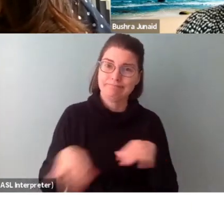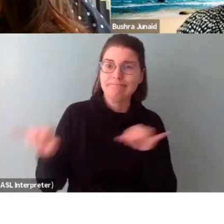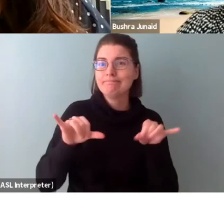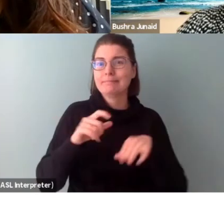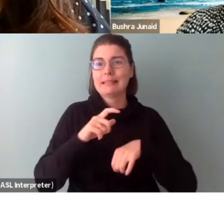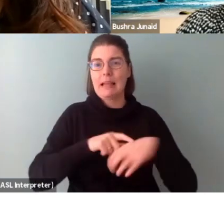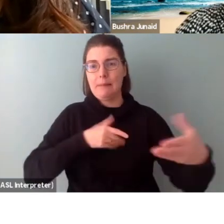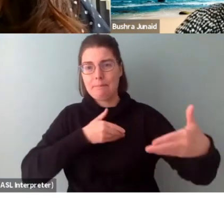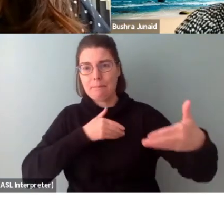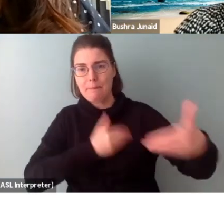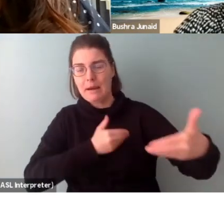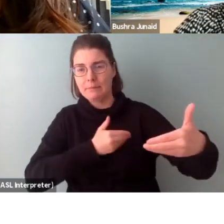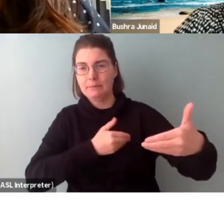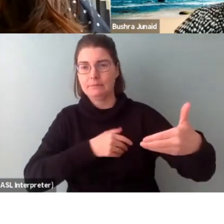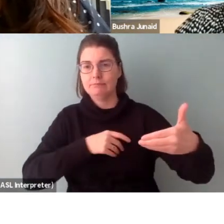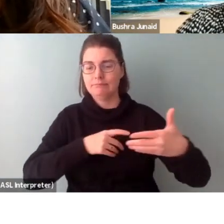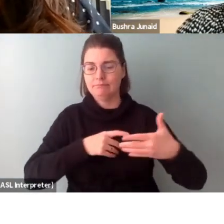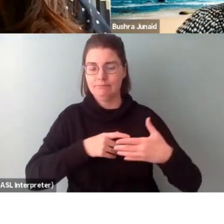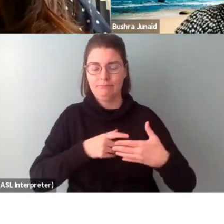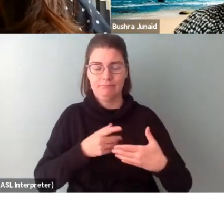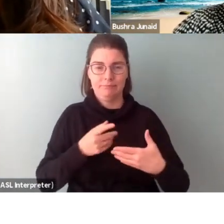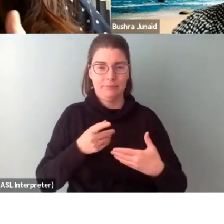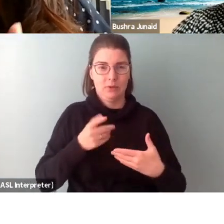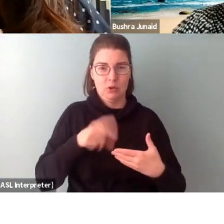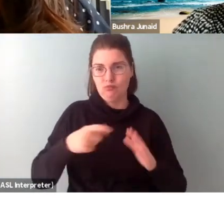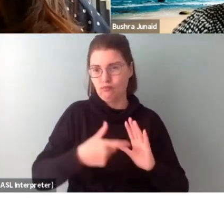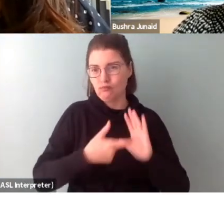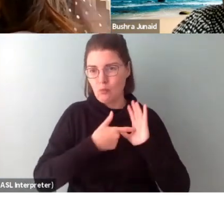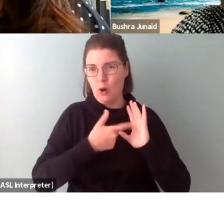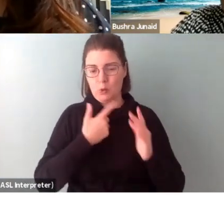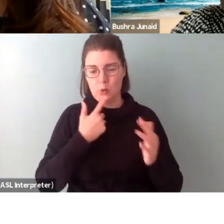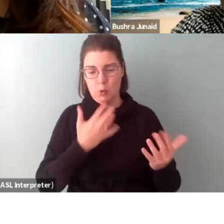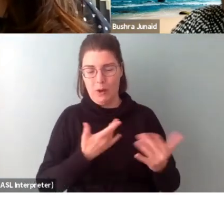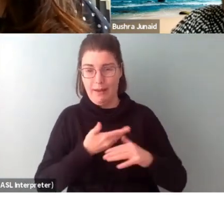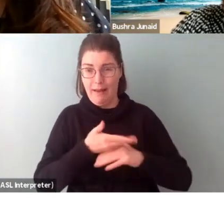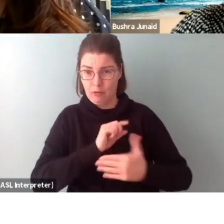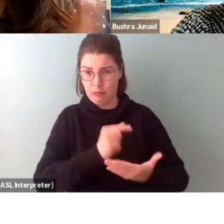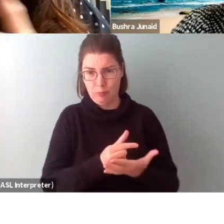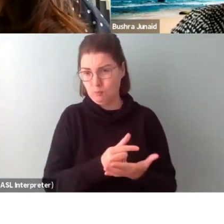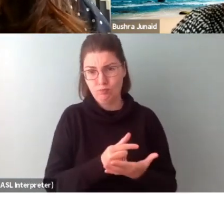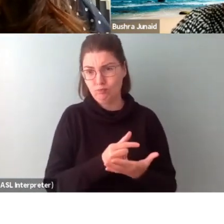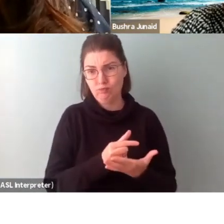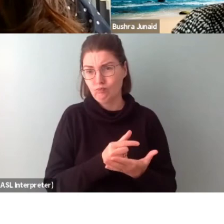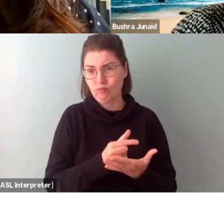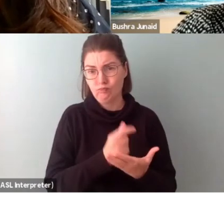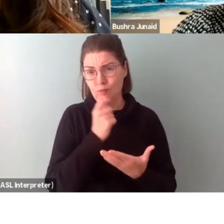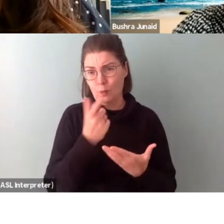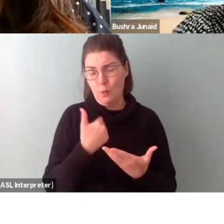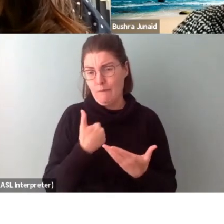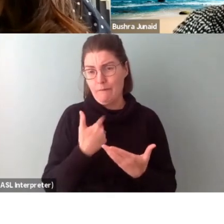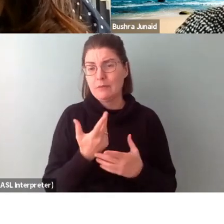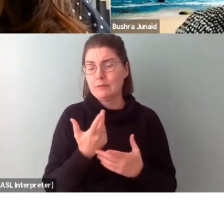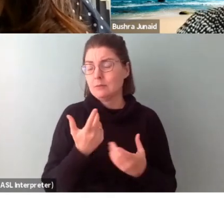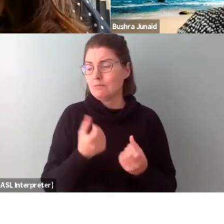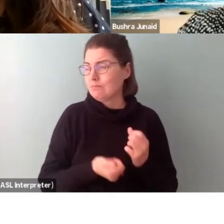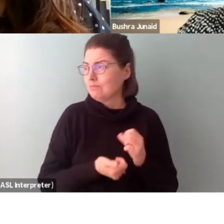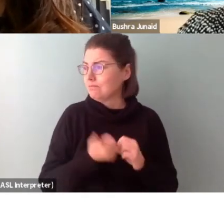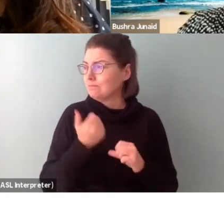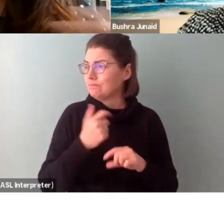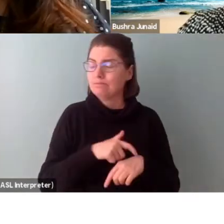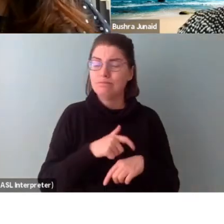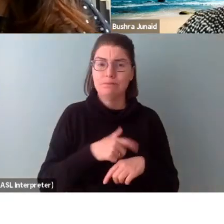time frame in which you're required to wait after you graduate. So in many cases, we see